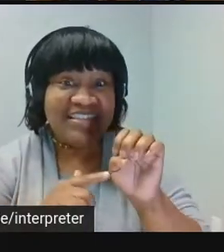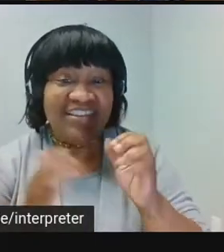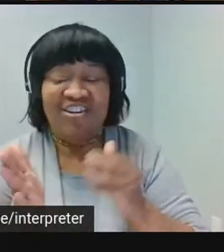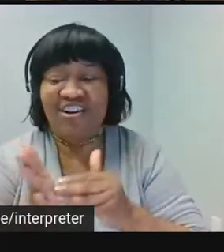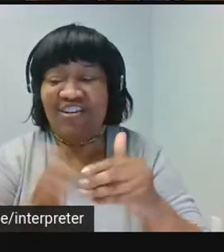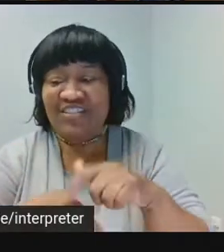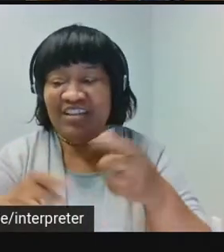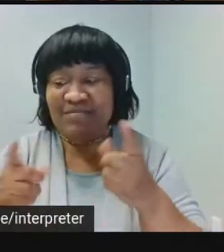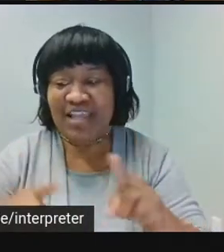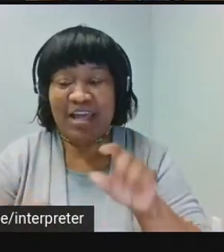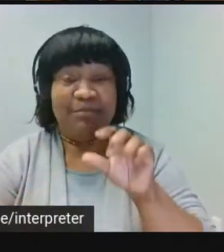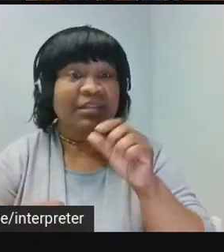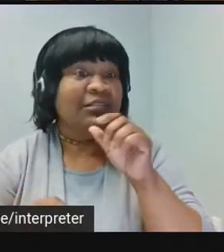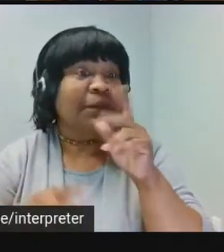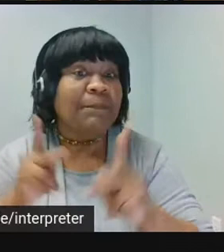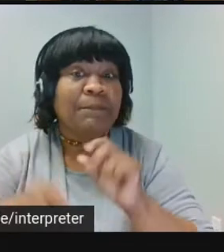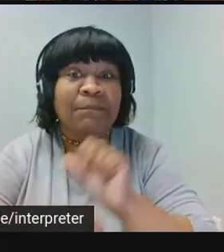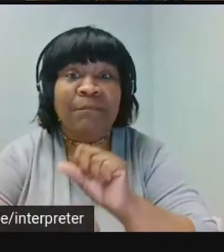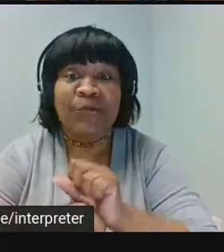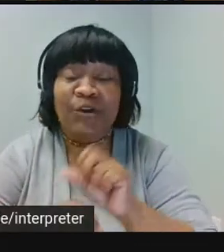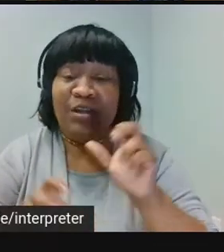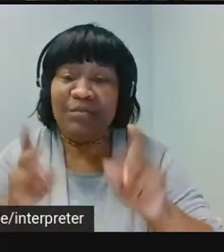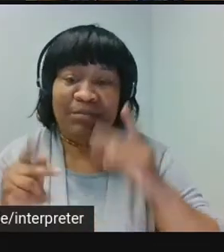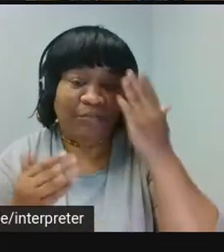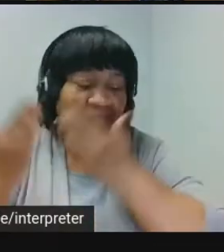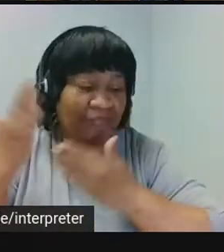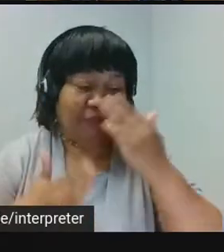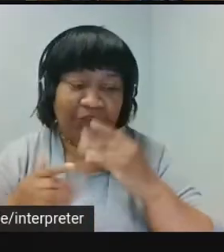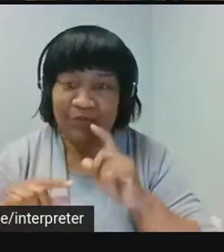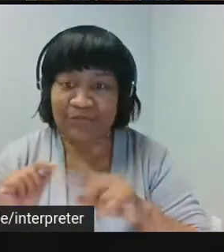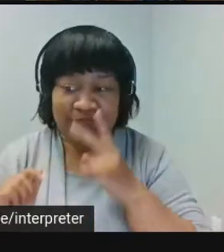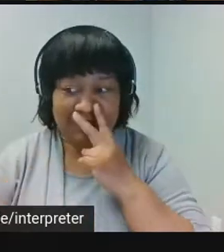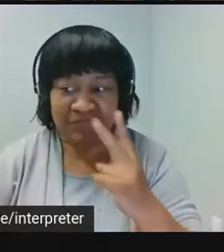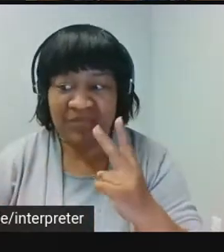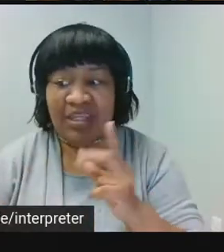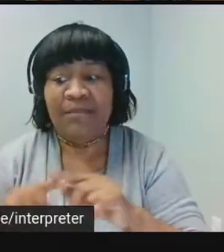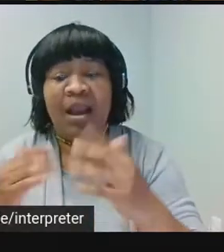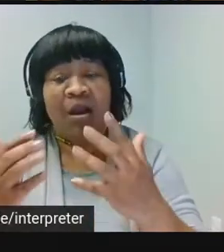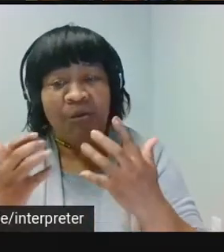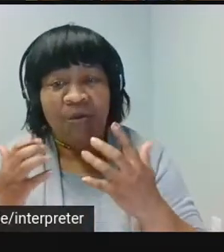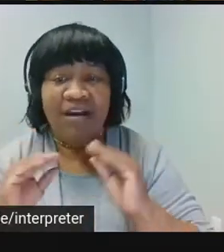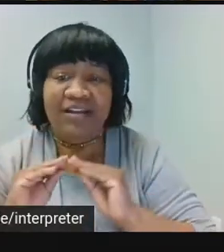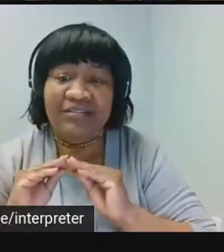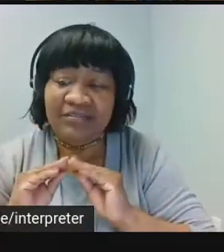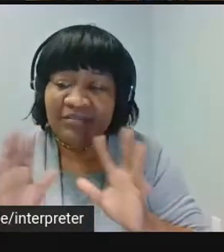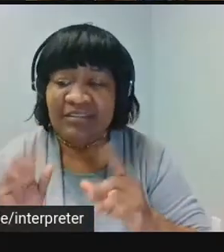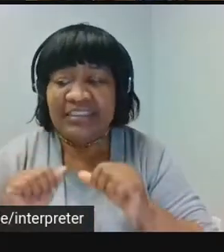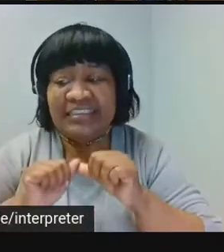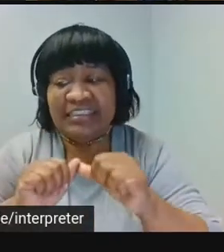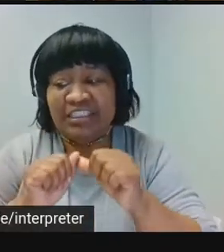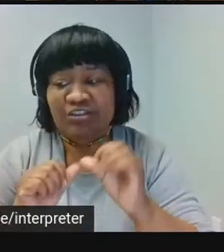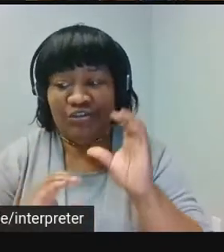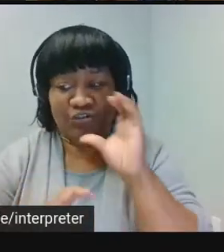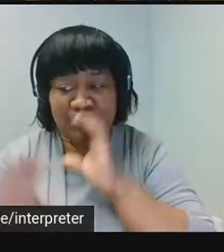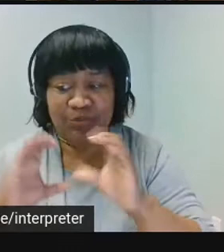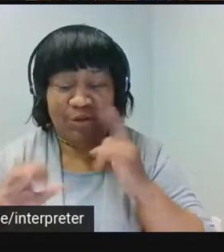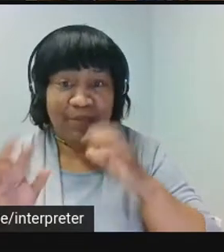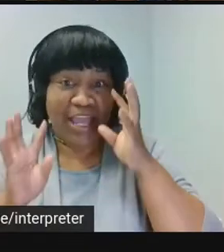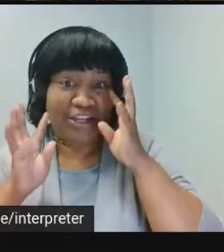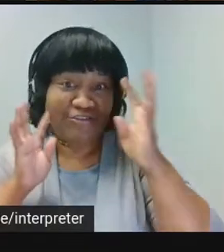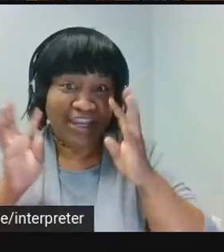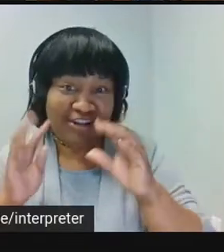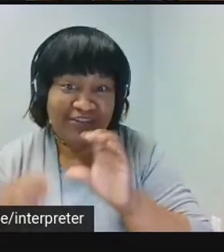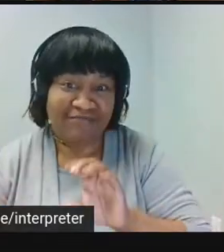labor goes unnoticed or is treated as invisible that I want to make evident and will continue to explore in my creative capital